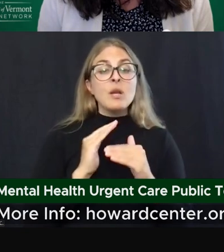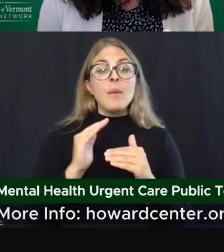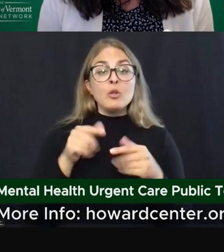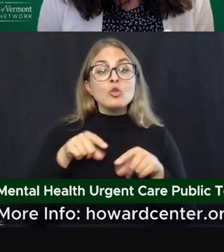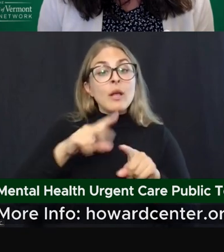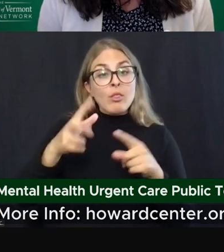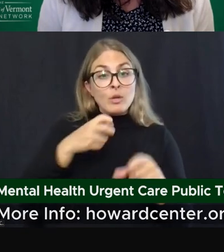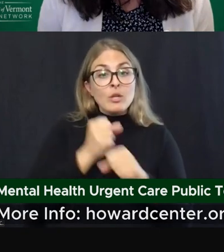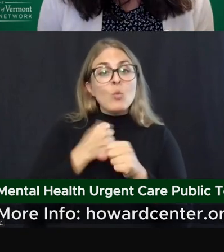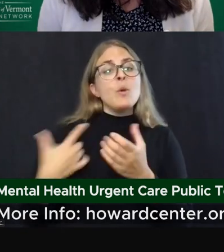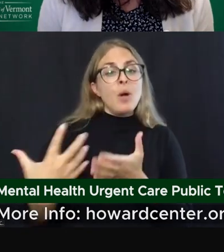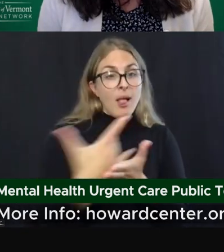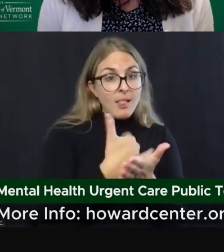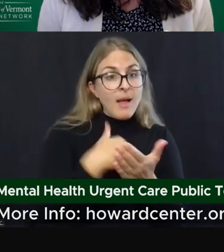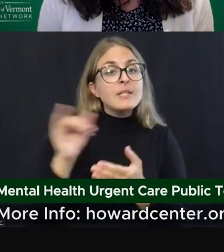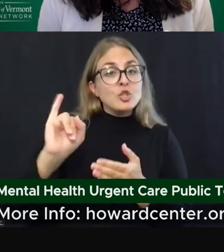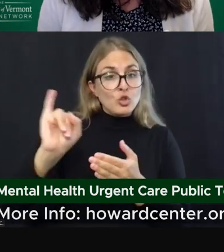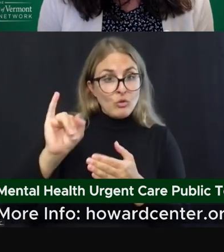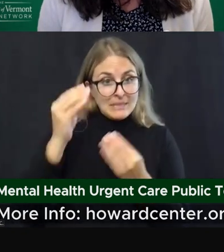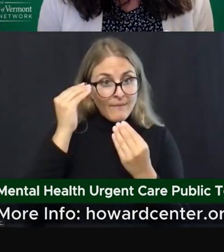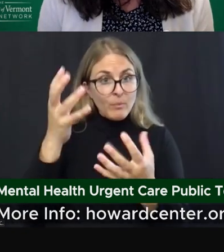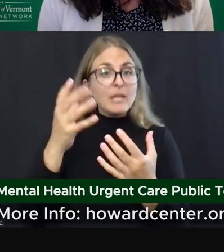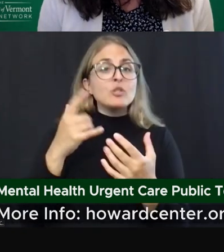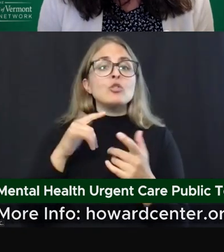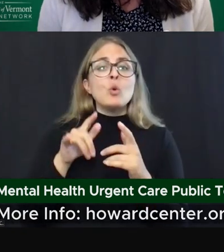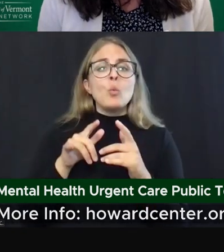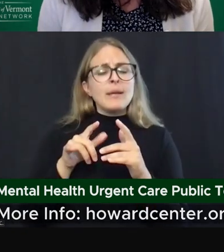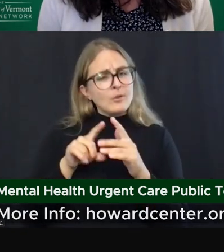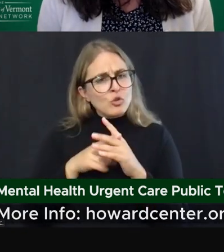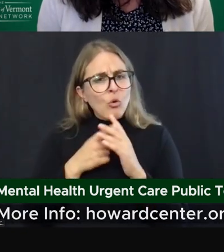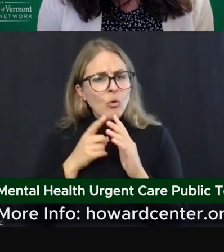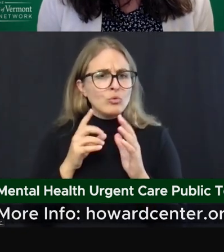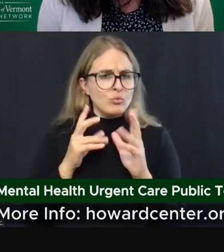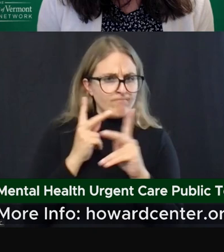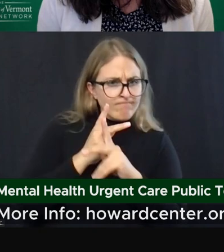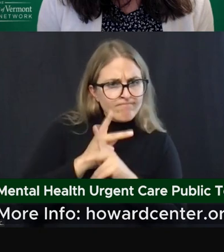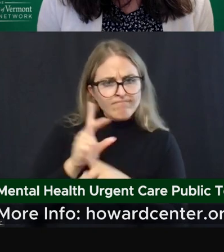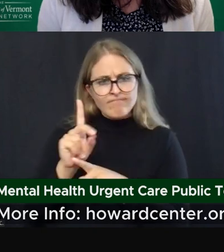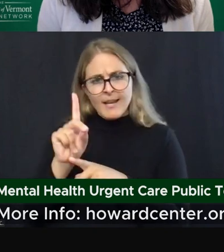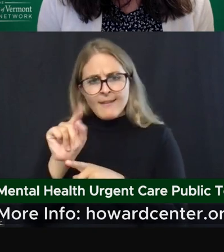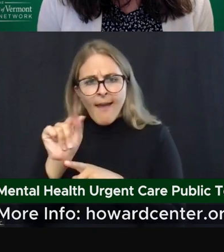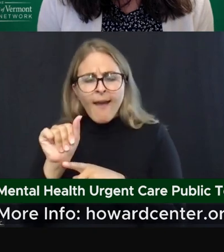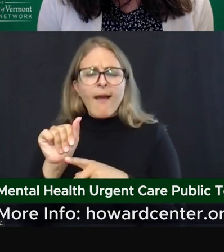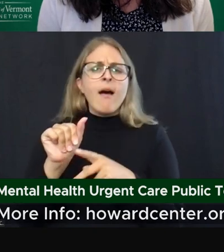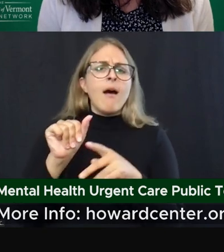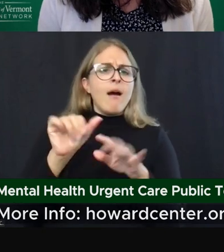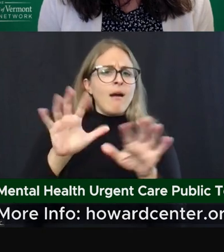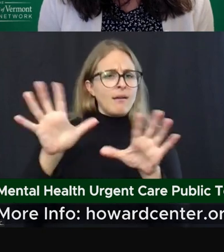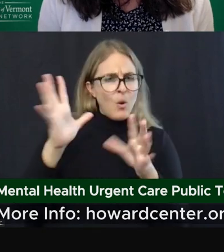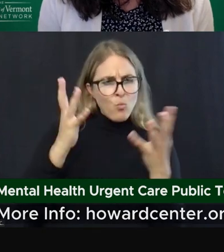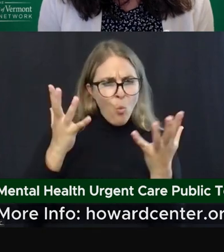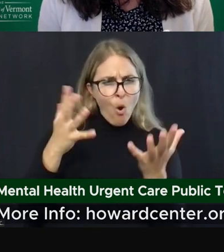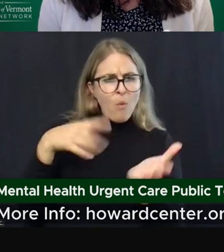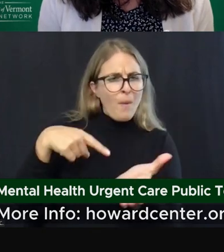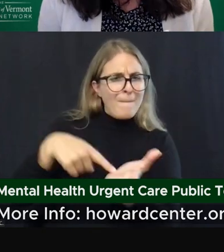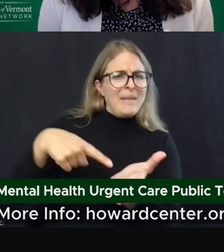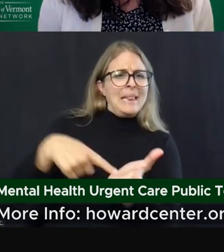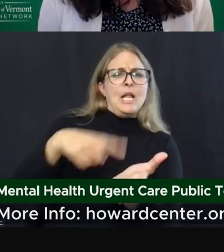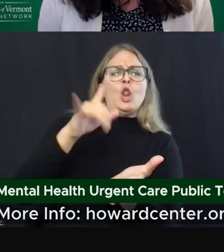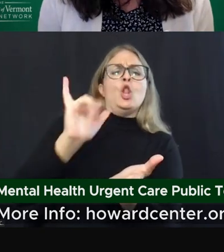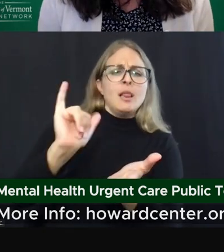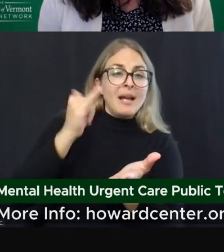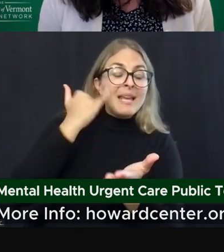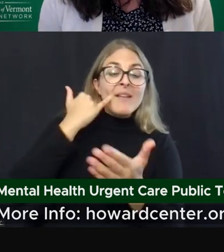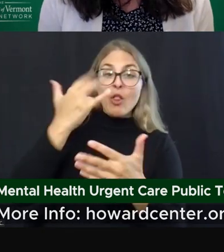insurance information so that we can start to gather data and information about what billing would look like after three